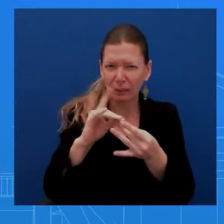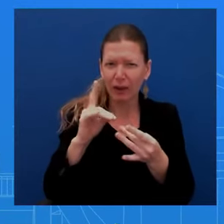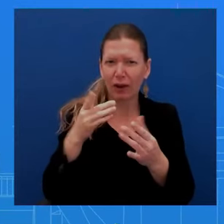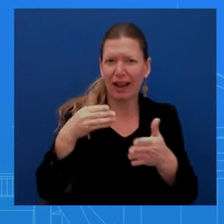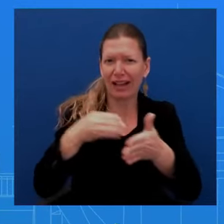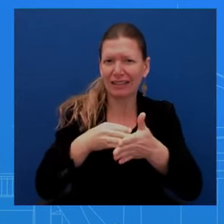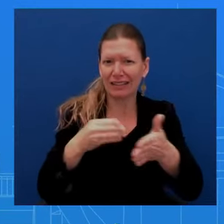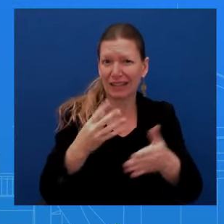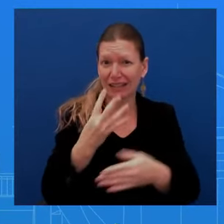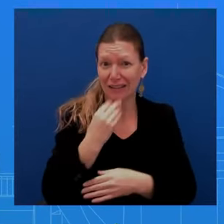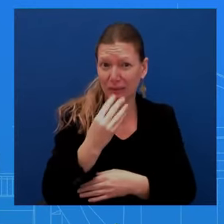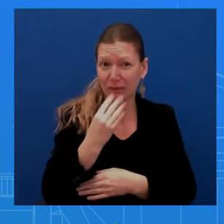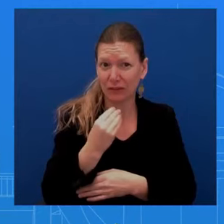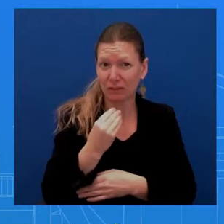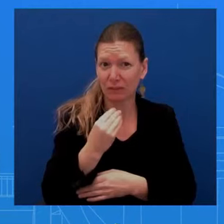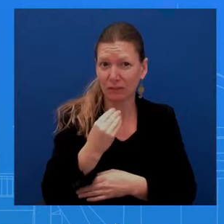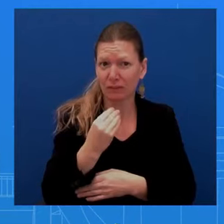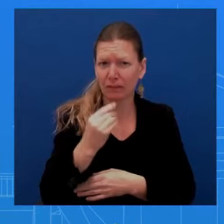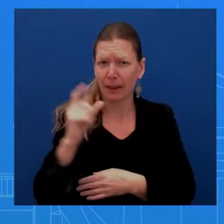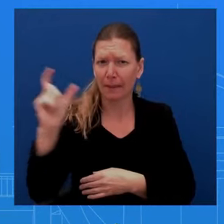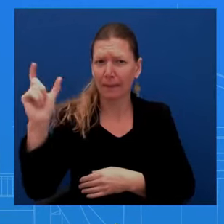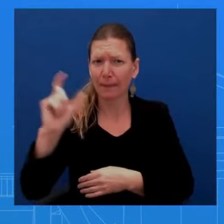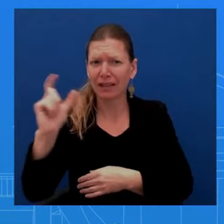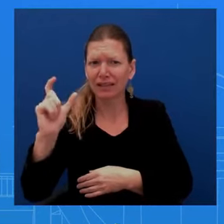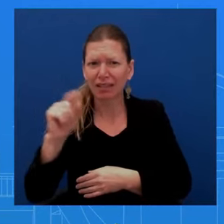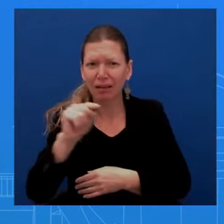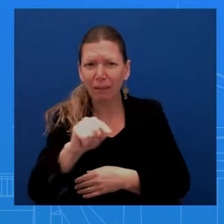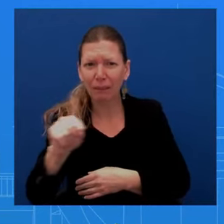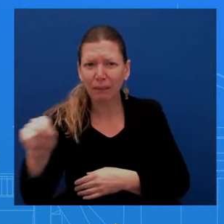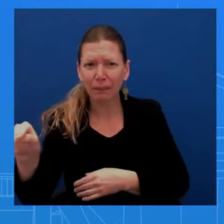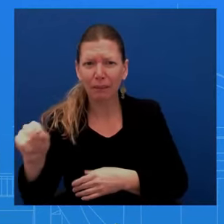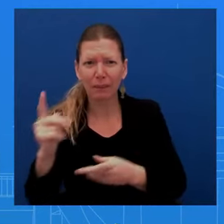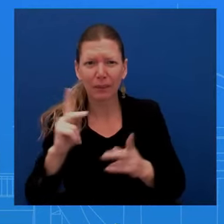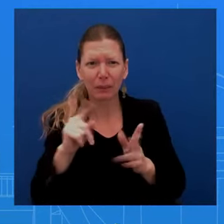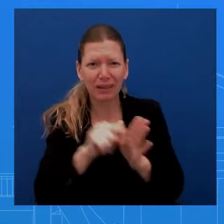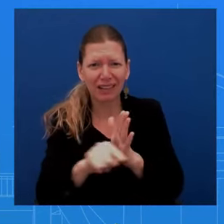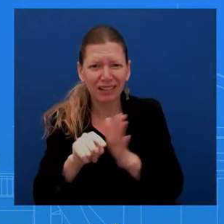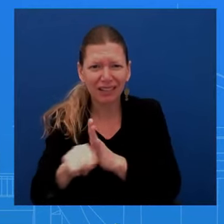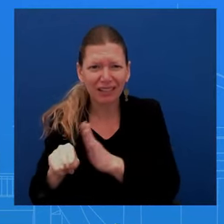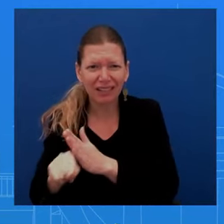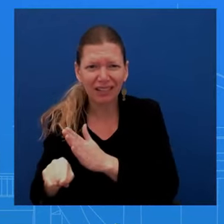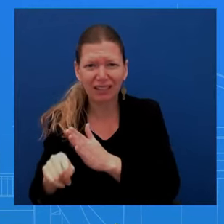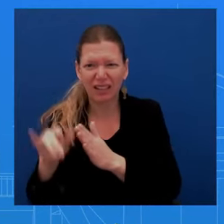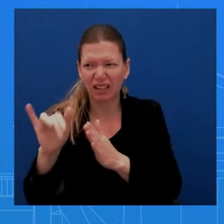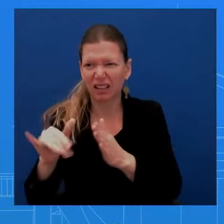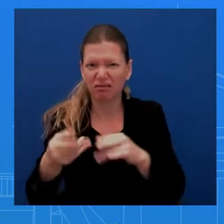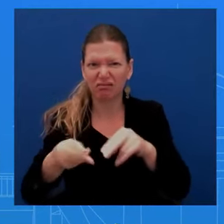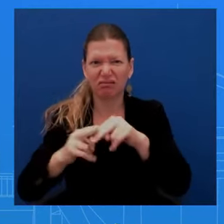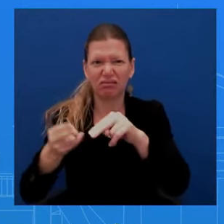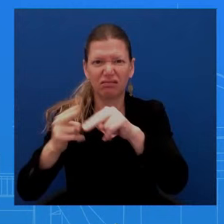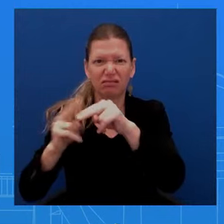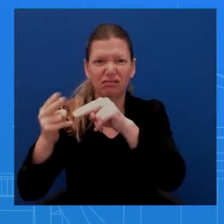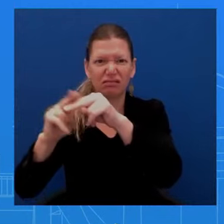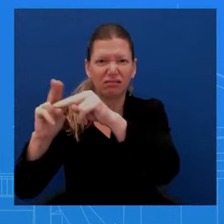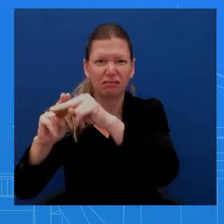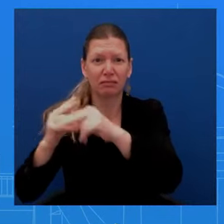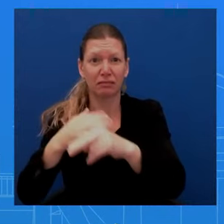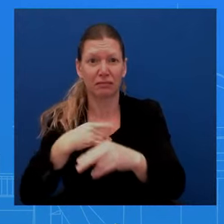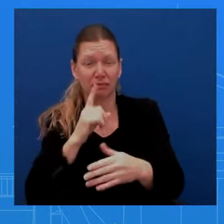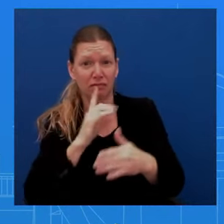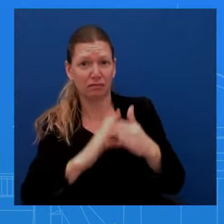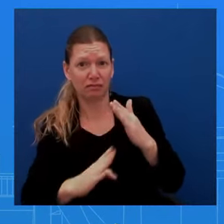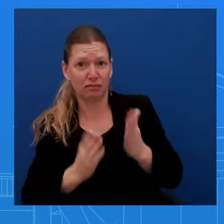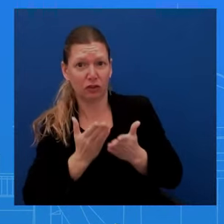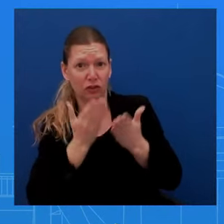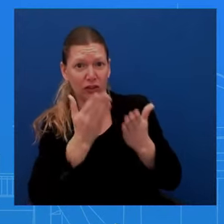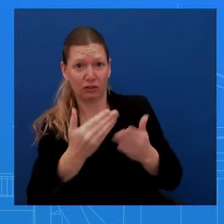humble suggestion as a journalist is that as a national security advisor, don't you think it's time you create something where you can bring